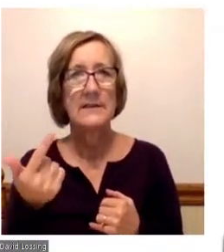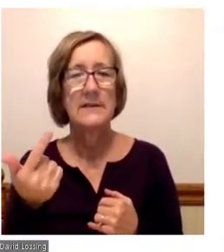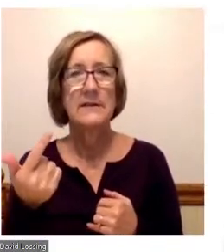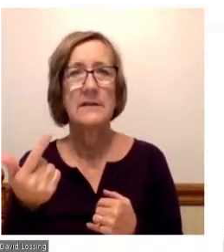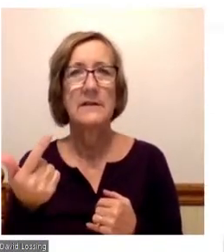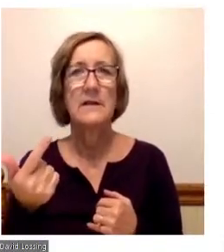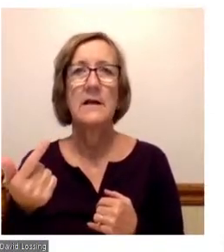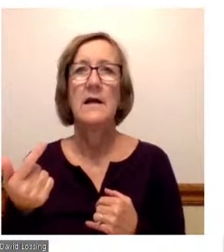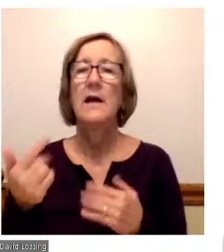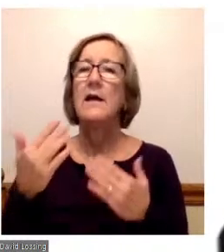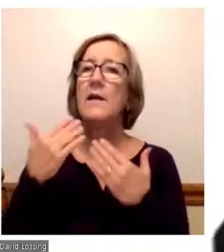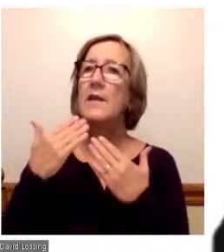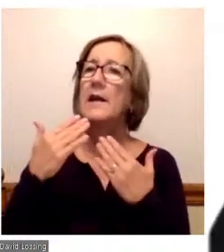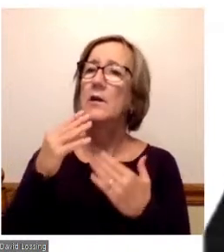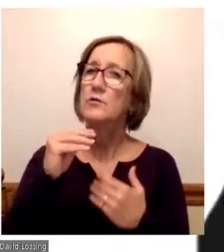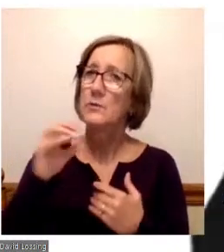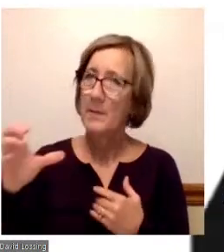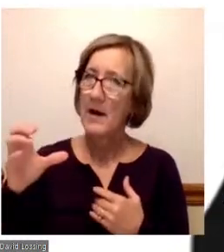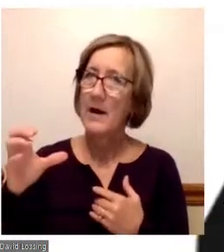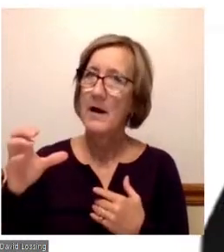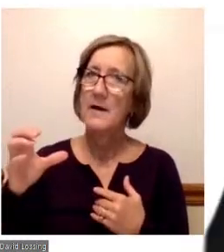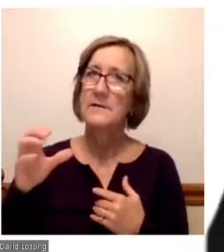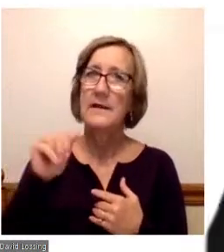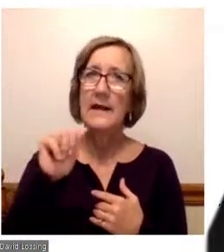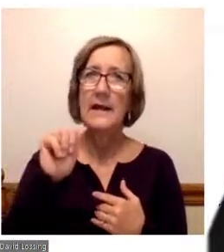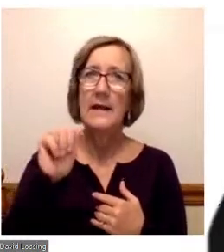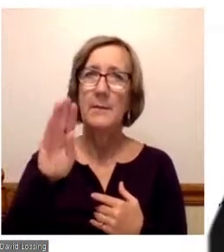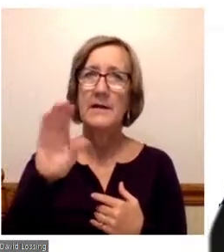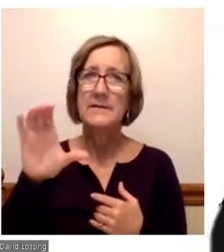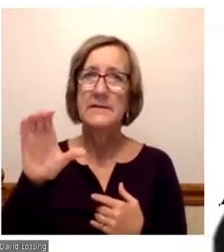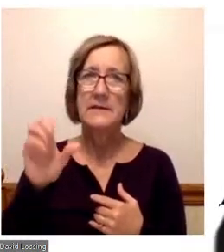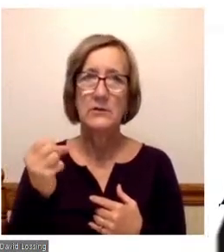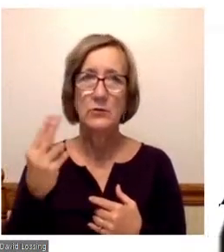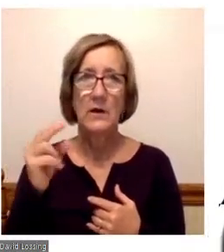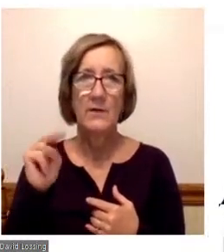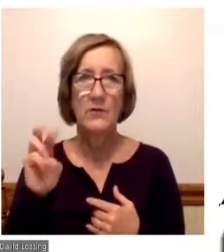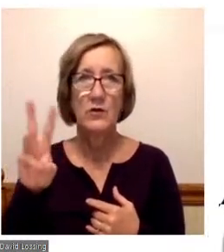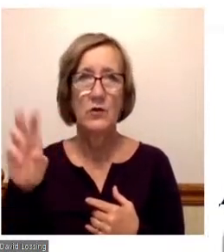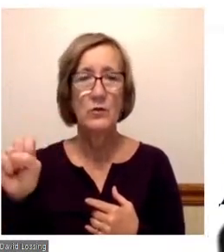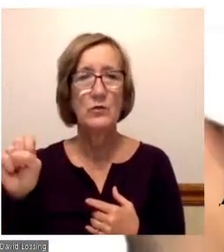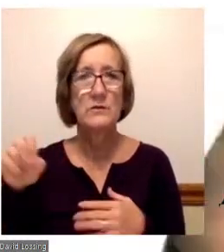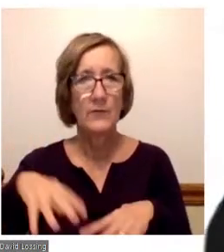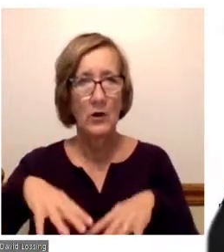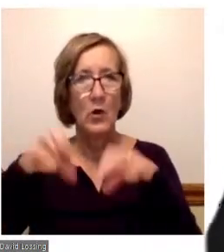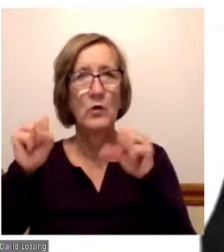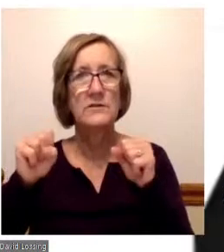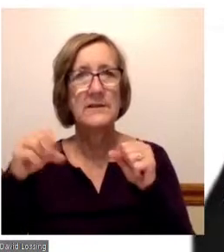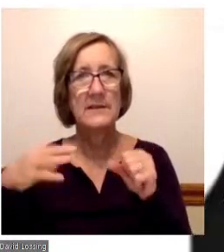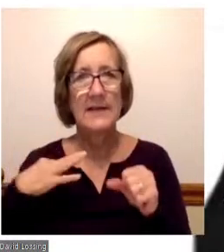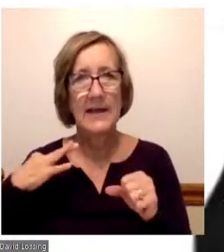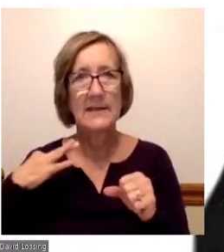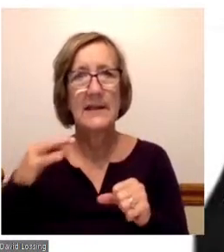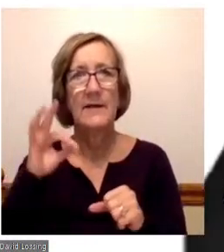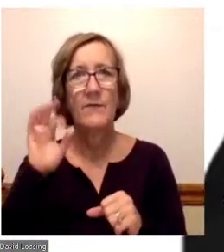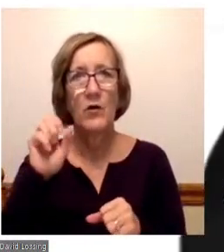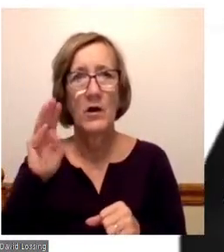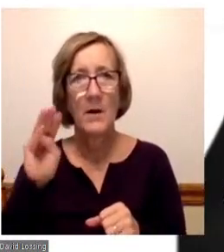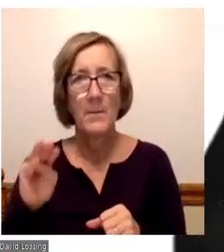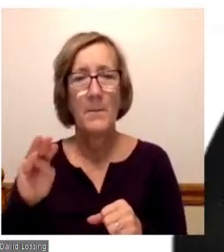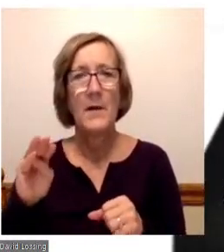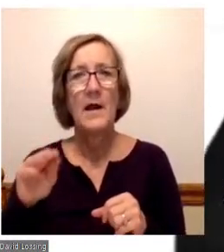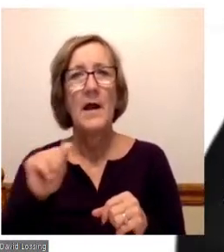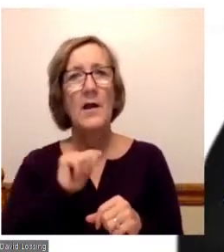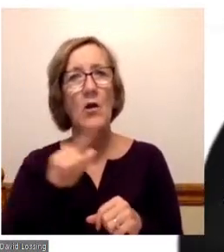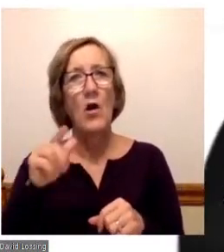Thank you to my community college and ABC 12 News for hosting this candidate forum. And thank you to my colleagues, all great